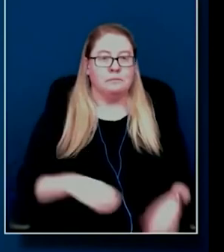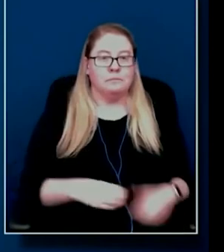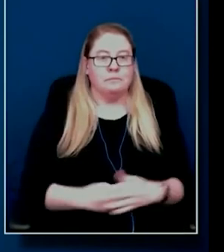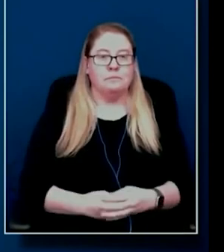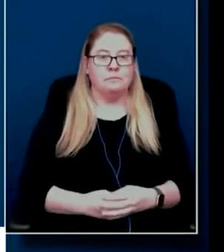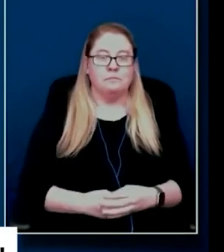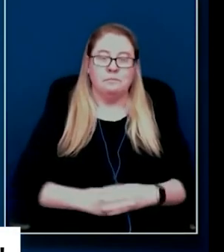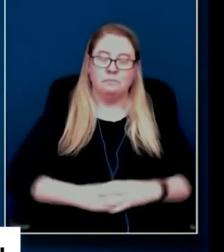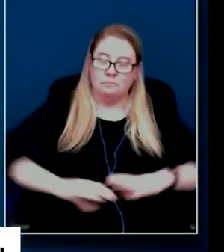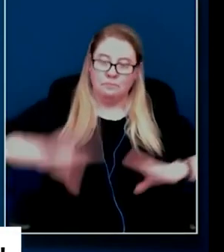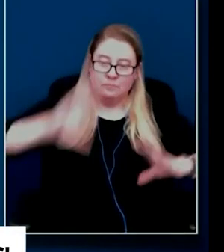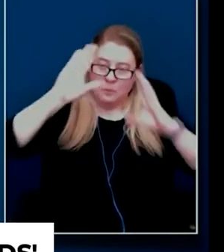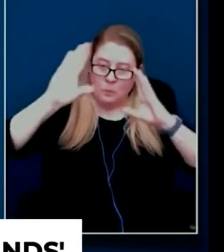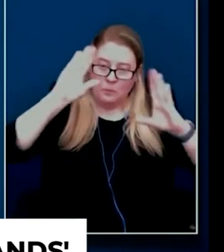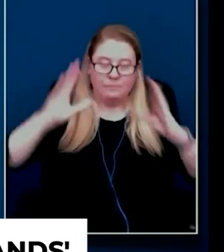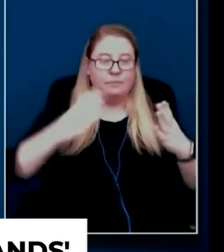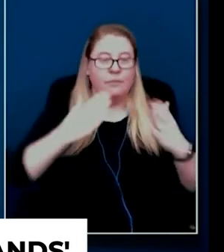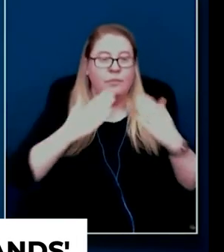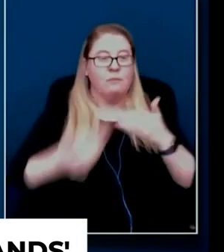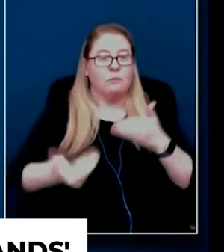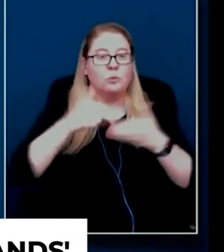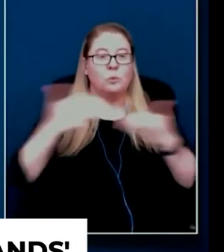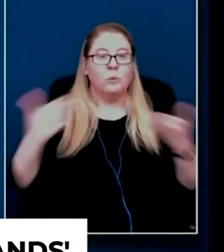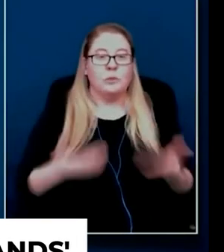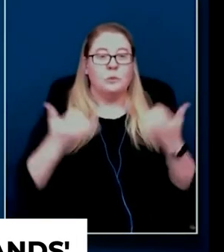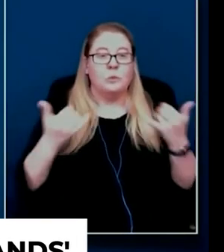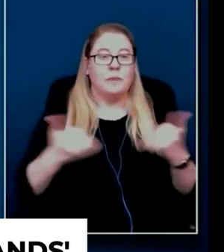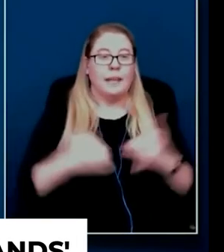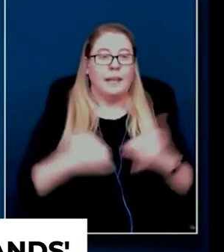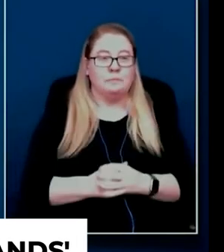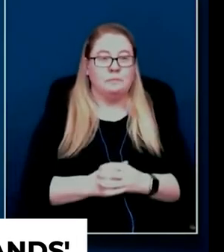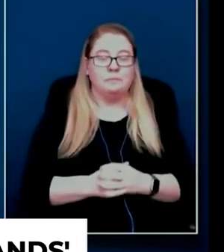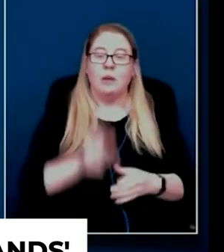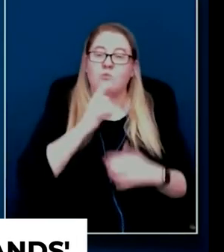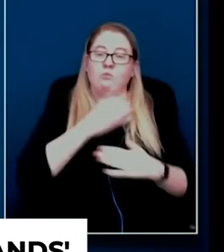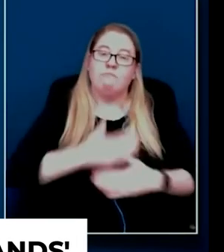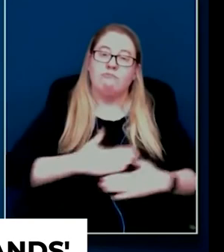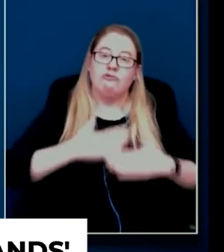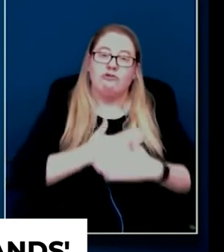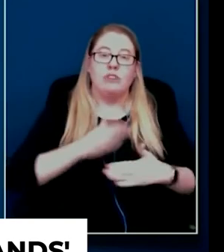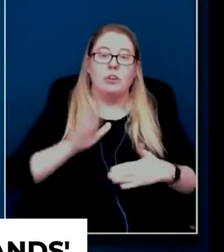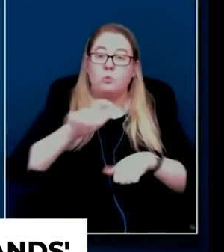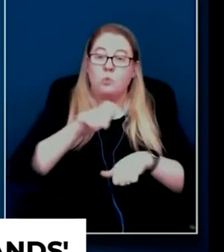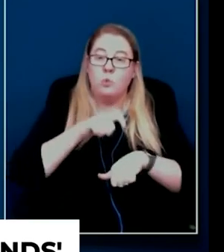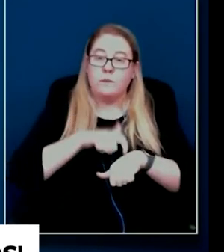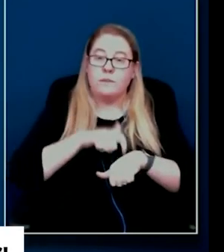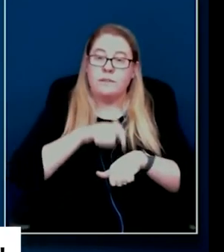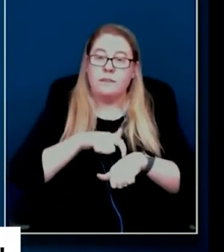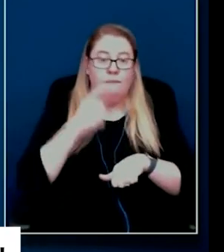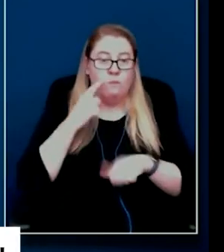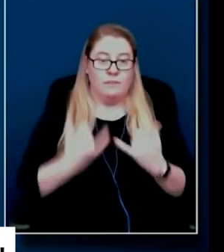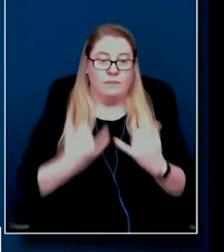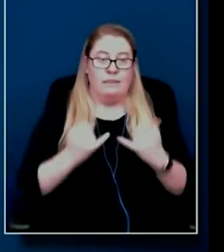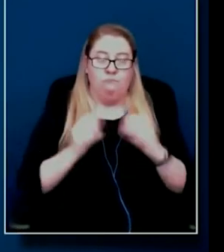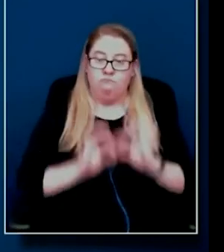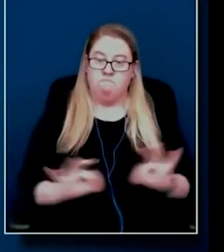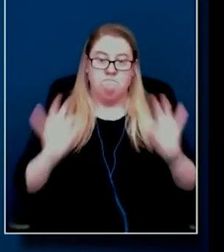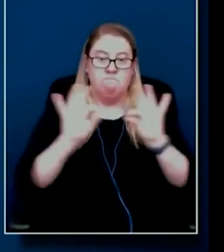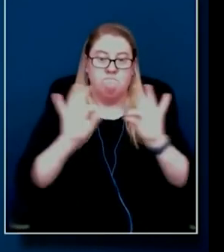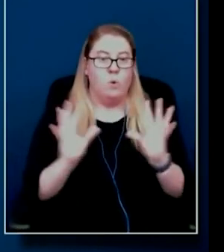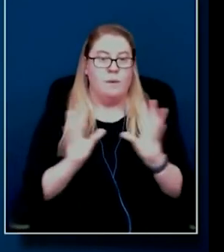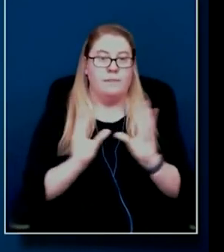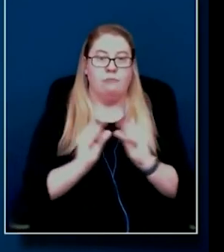Hello everyone. Thank you for joining us today. I really appreciate you taking time out of your day for this very important session.